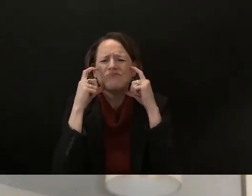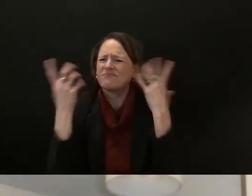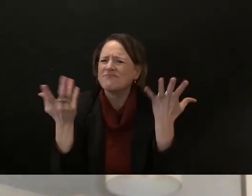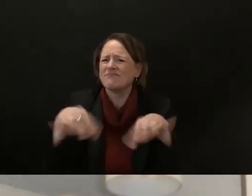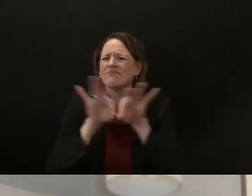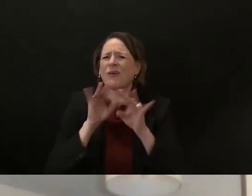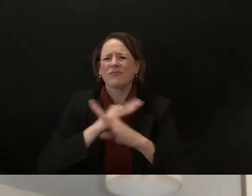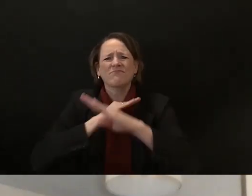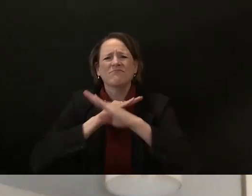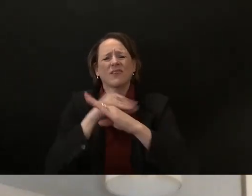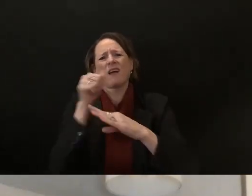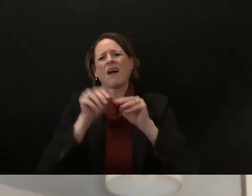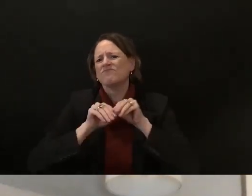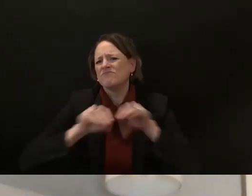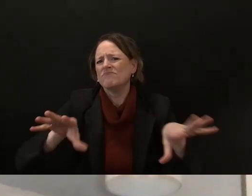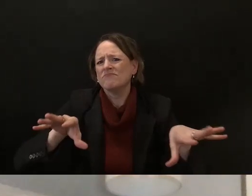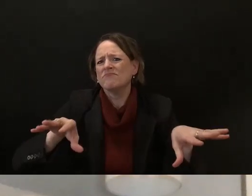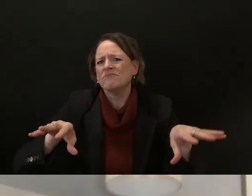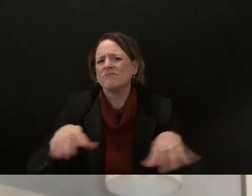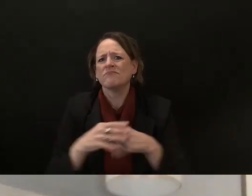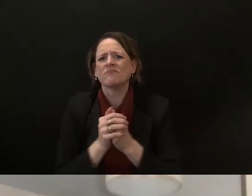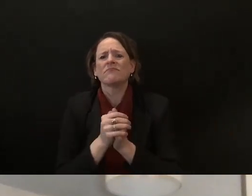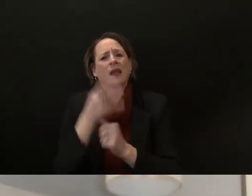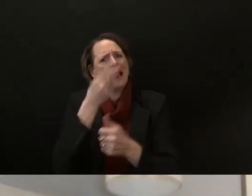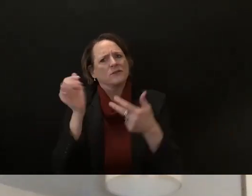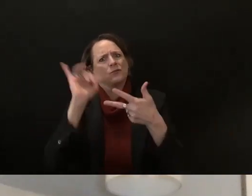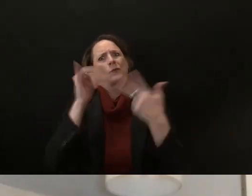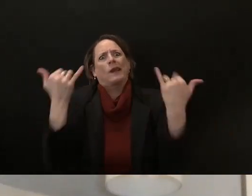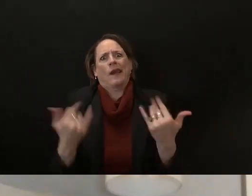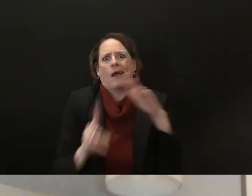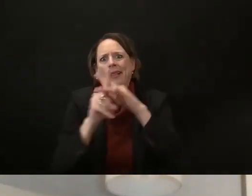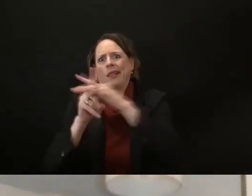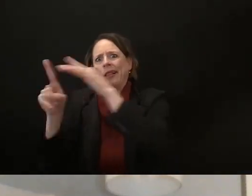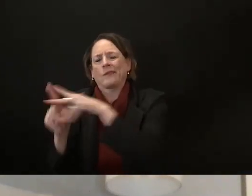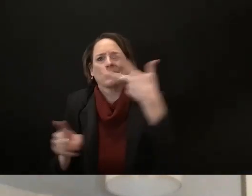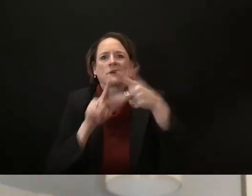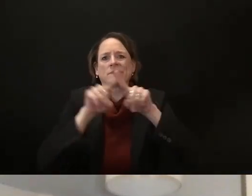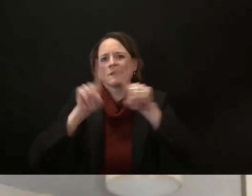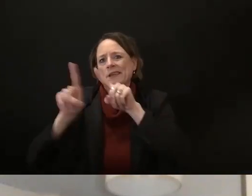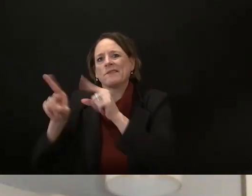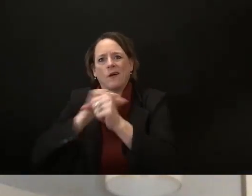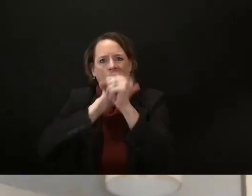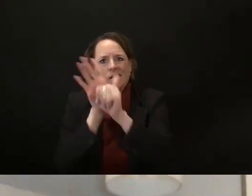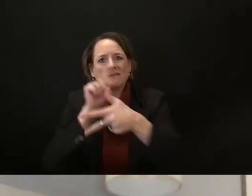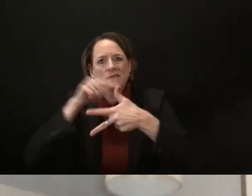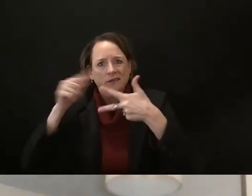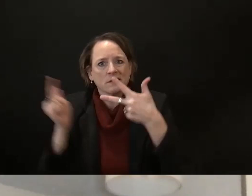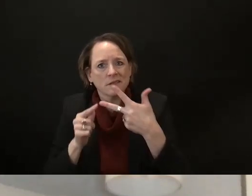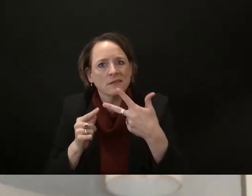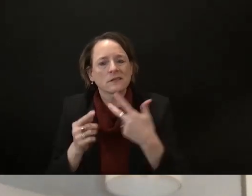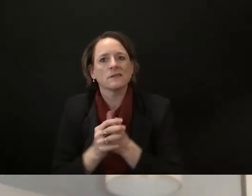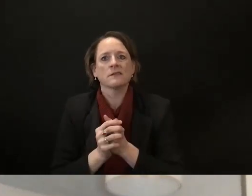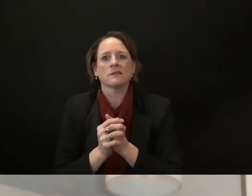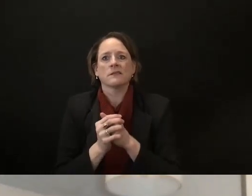um so that's the the the latest they miss anything um tomorrow i'm not tomorrow but did you want